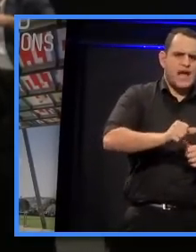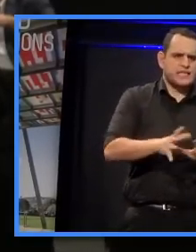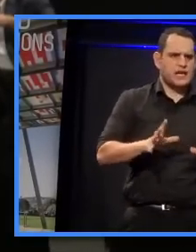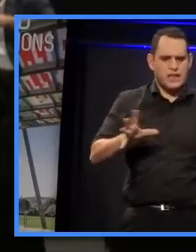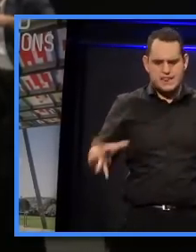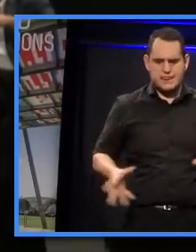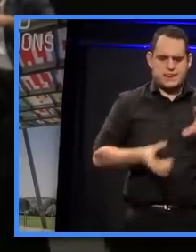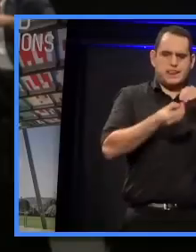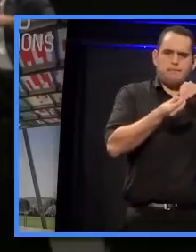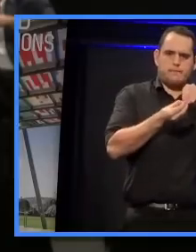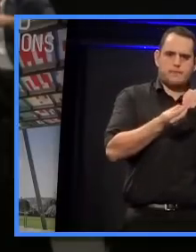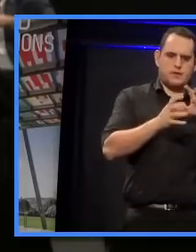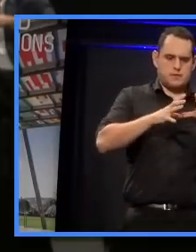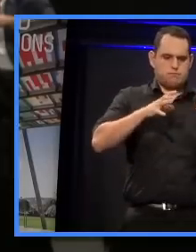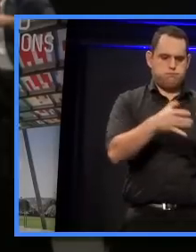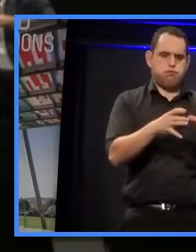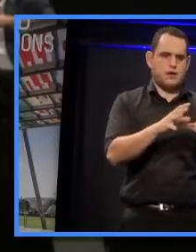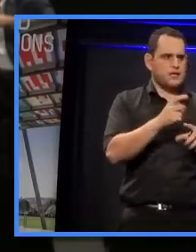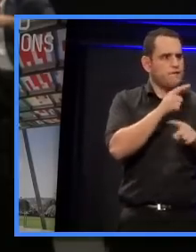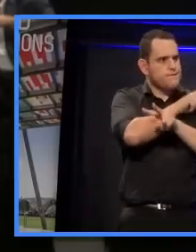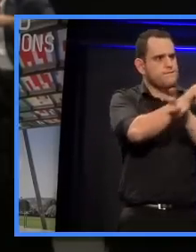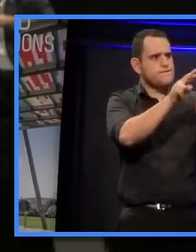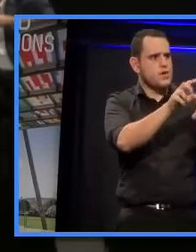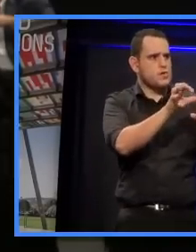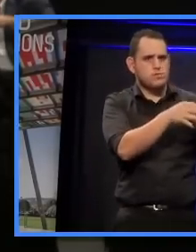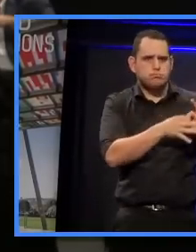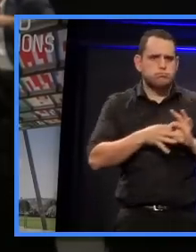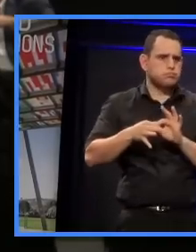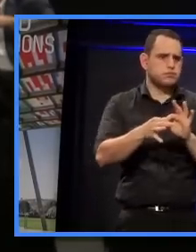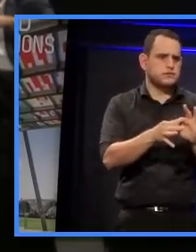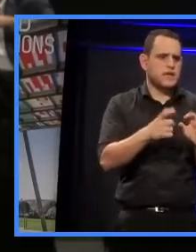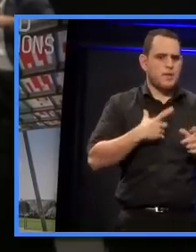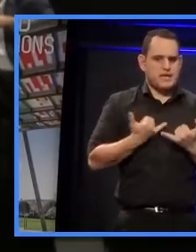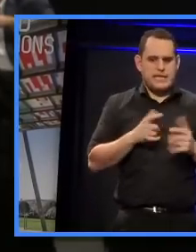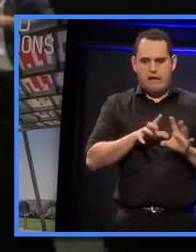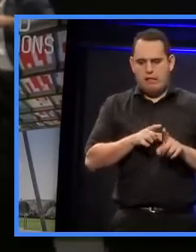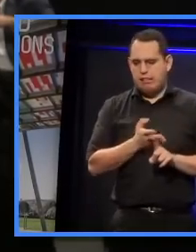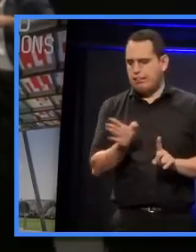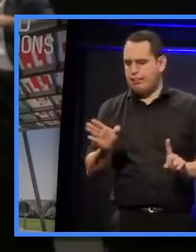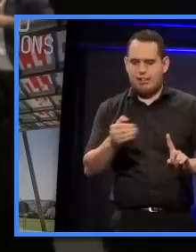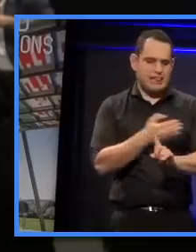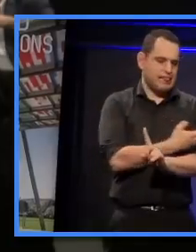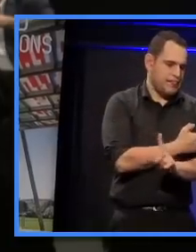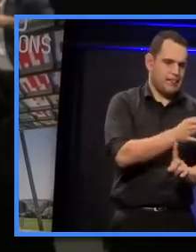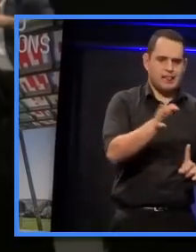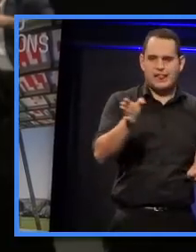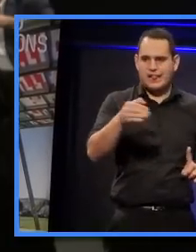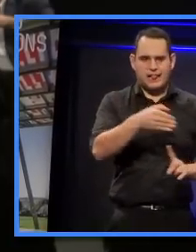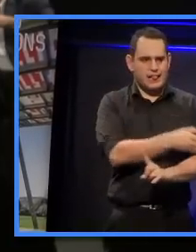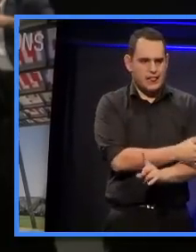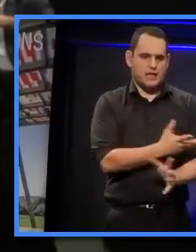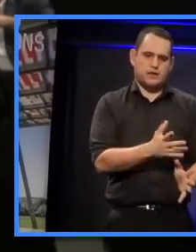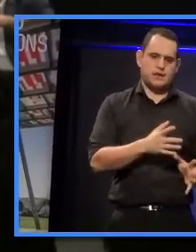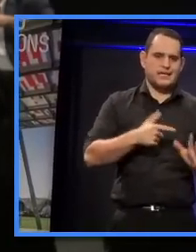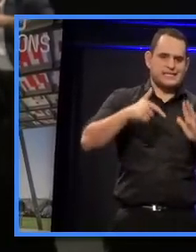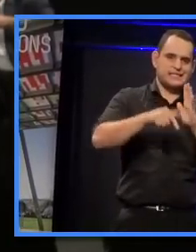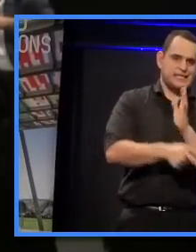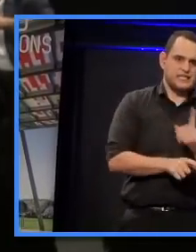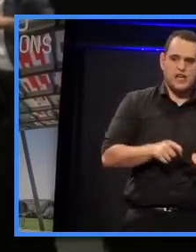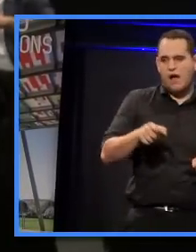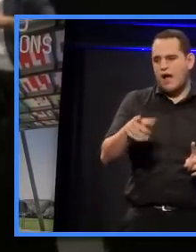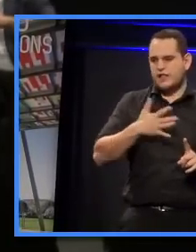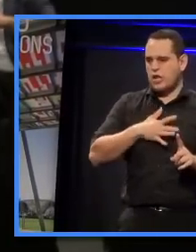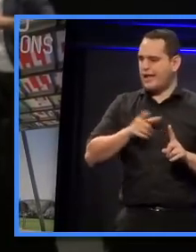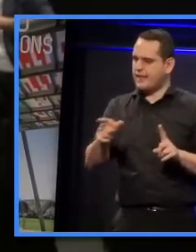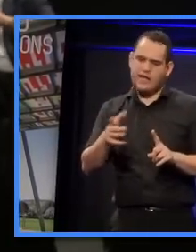perspective. And we wouldn't get stuck into the kind of nimbyism and the details of what people, you know, the details